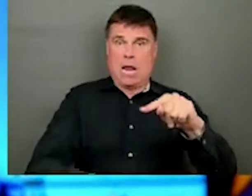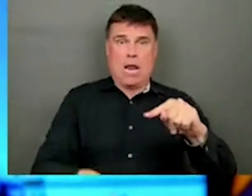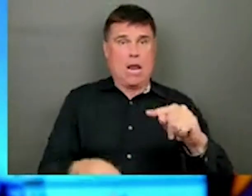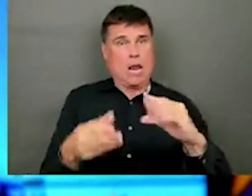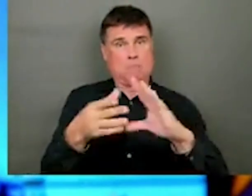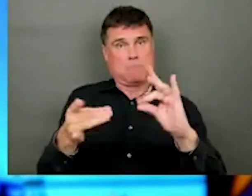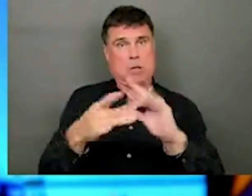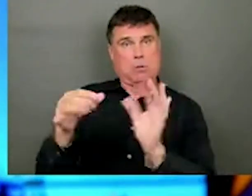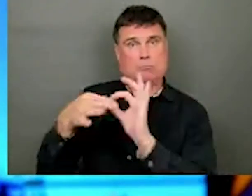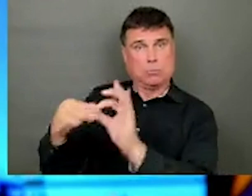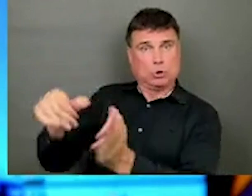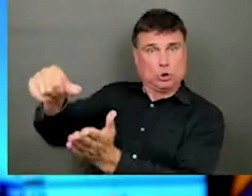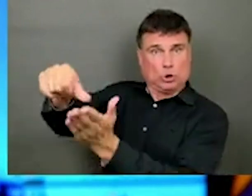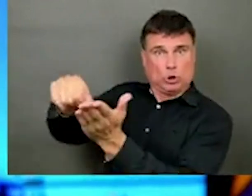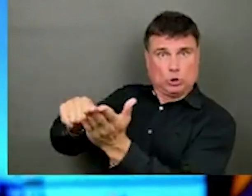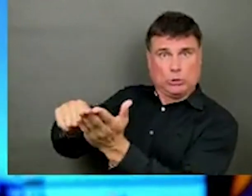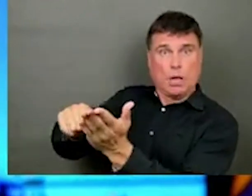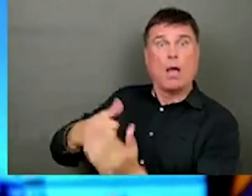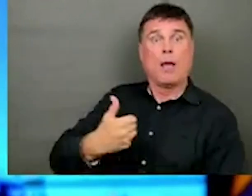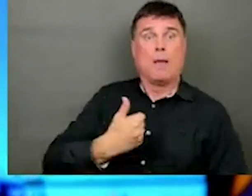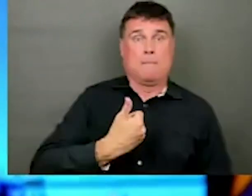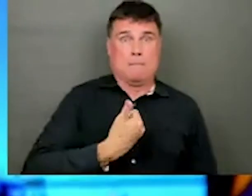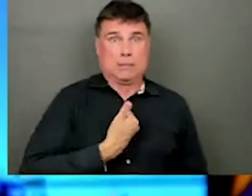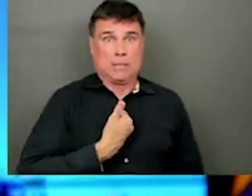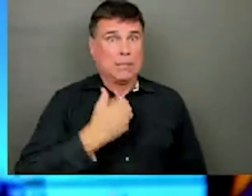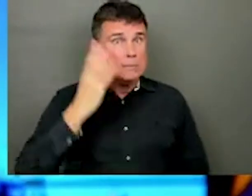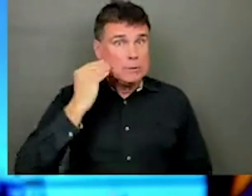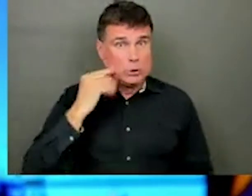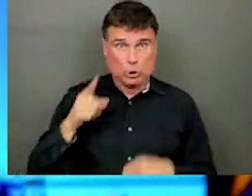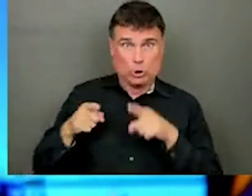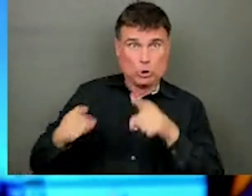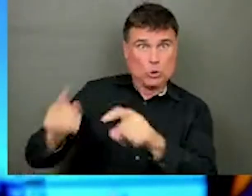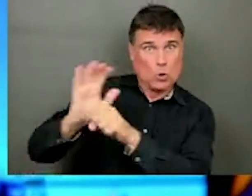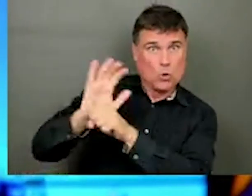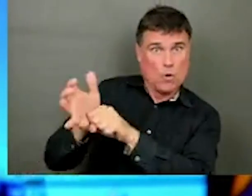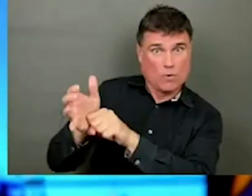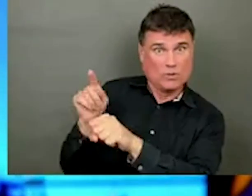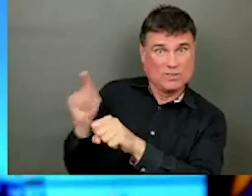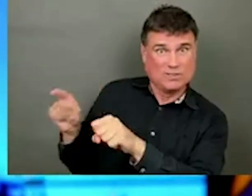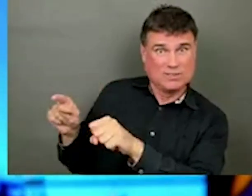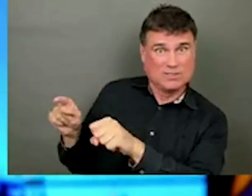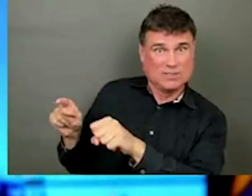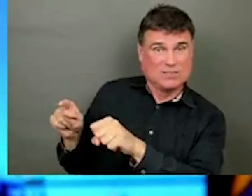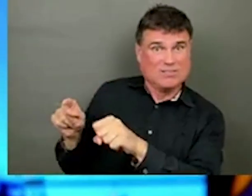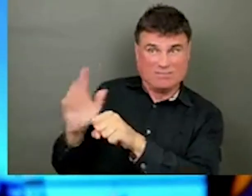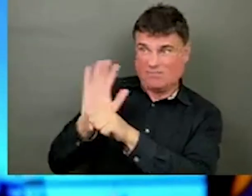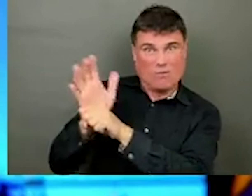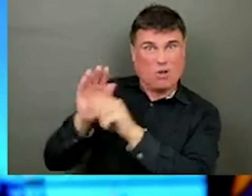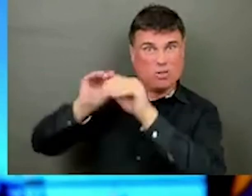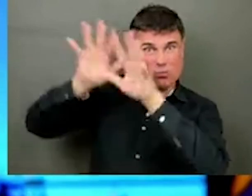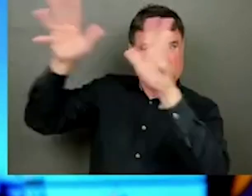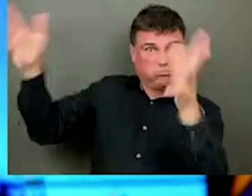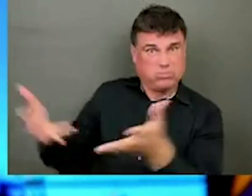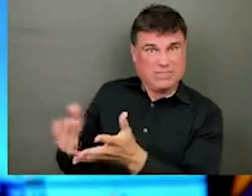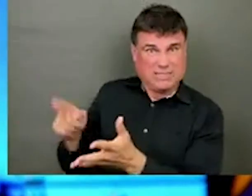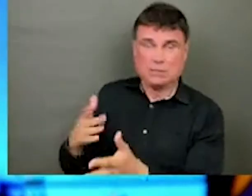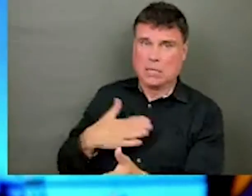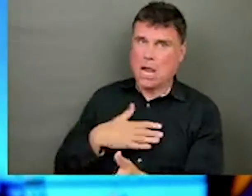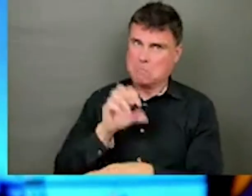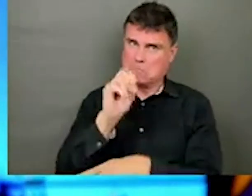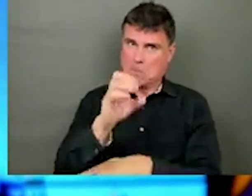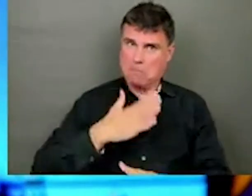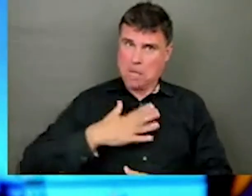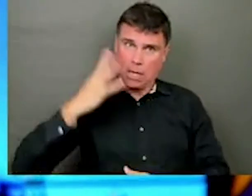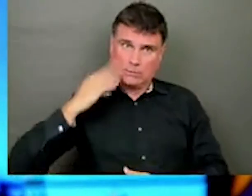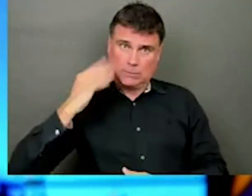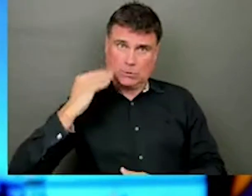personal experience in pandemics and in crises that we've seen, particularly ones that go on this long, it